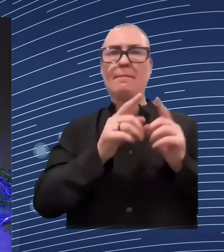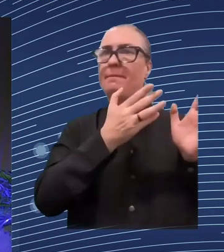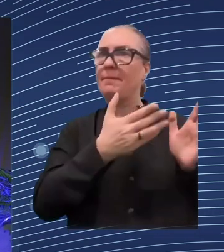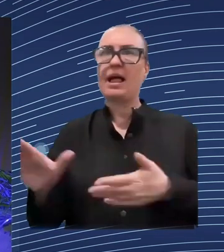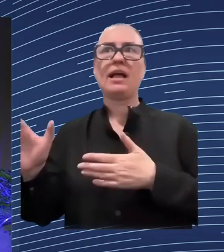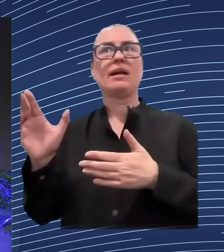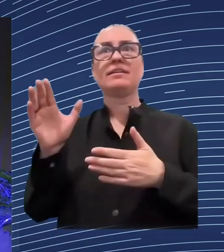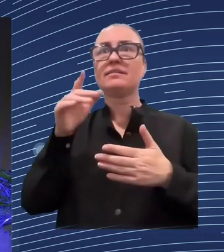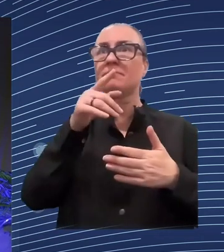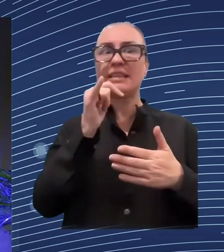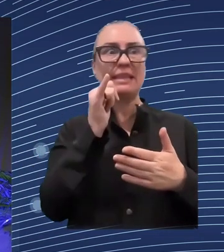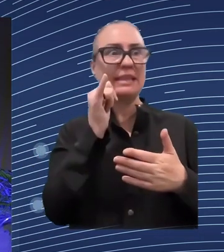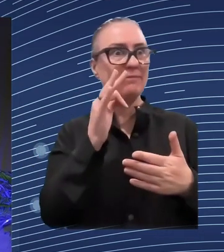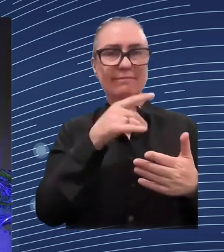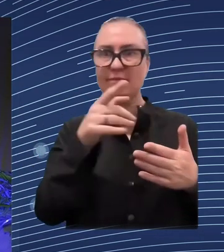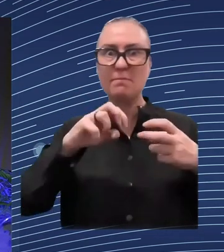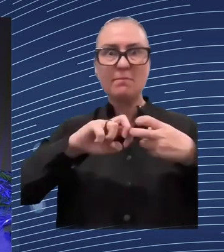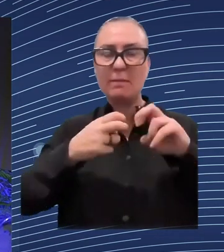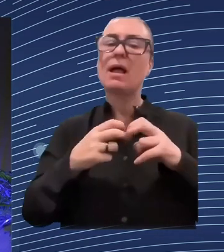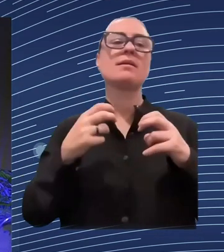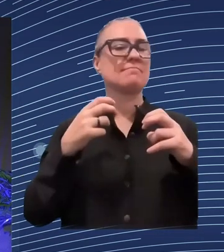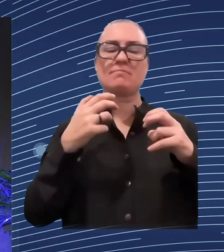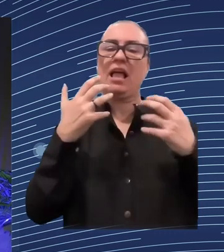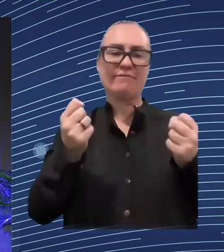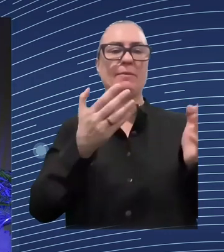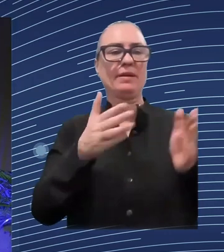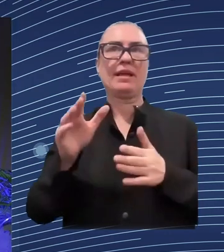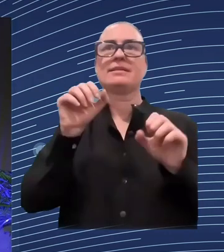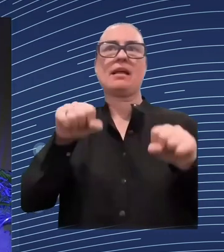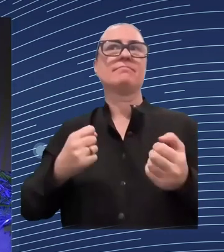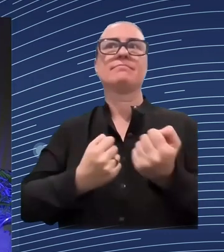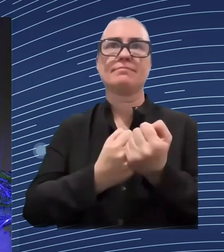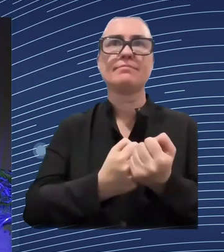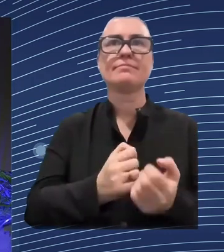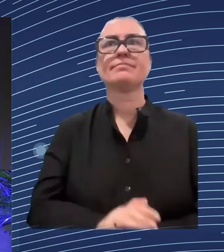maybe done that? You've tested a carbon tax?